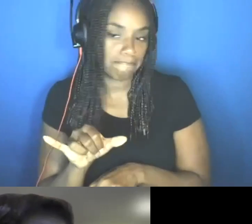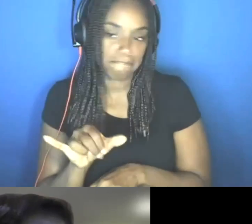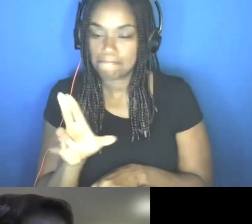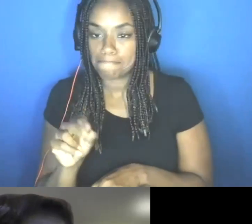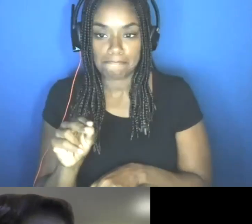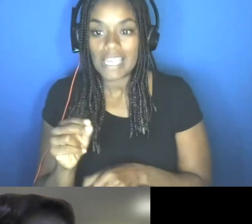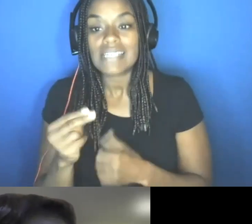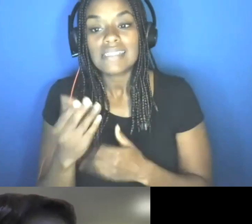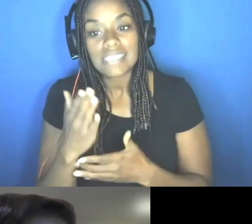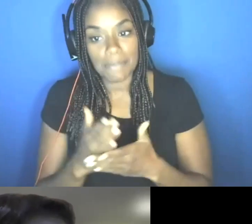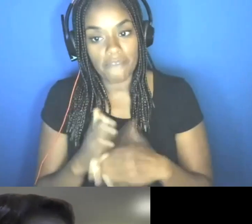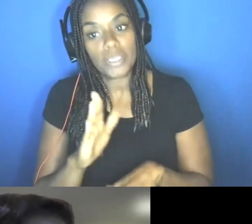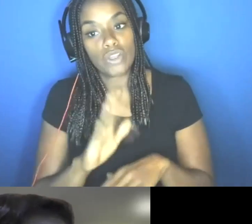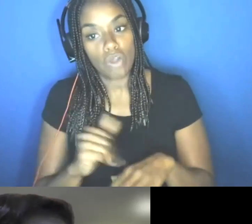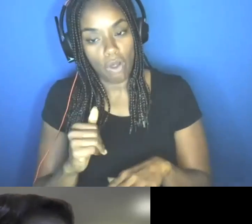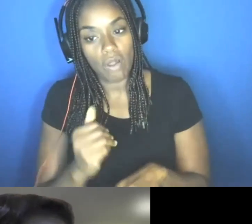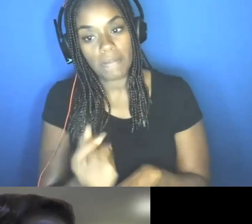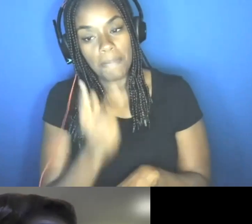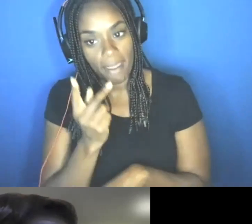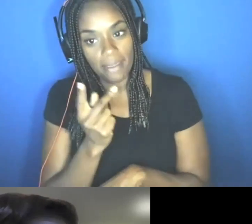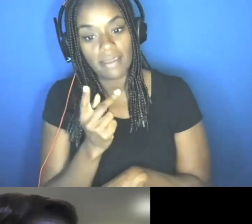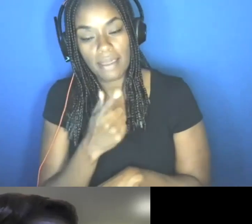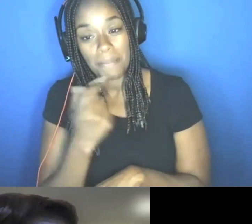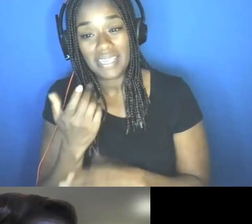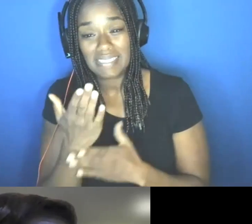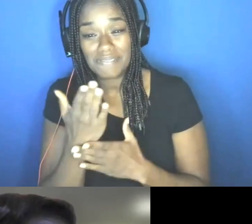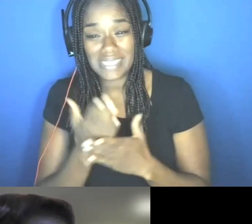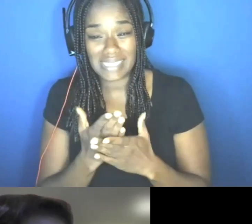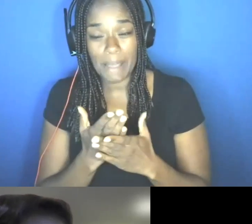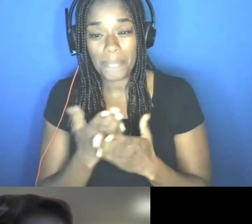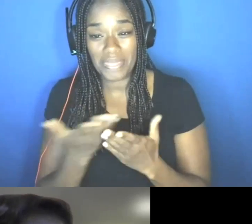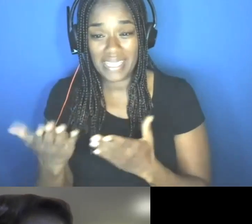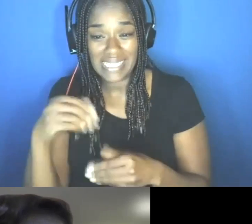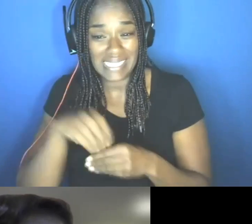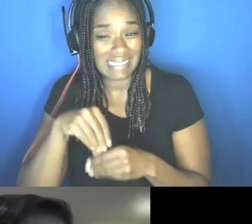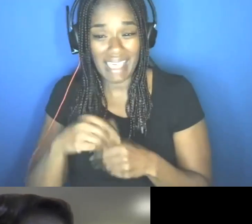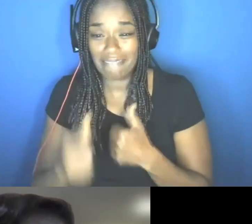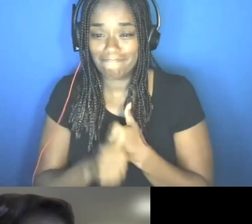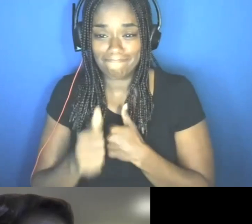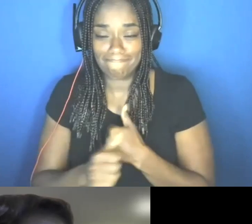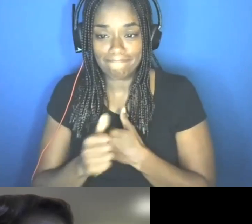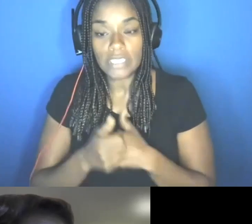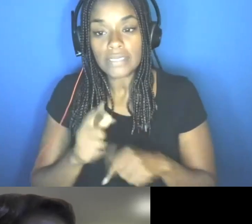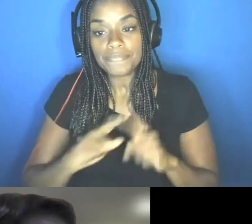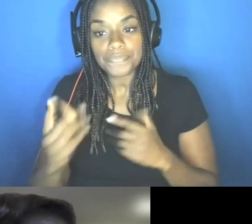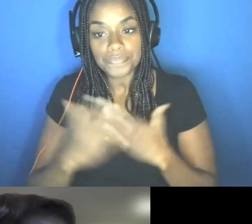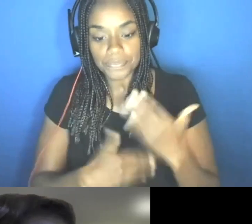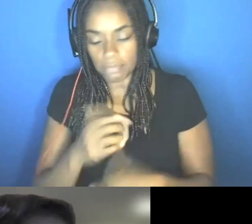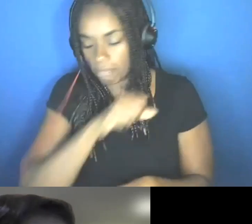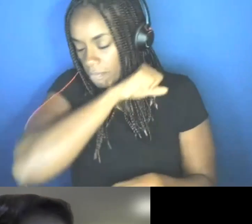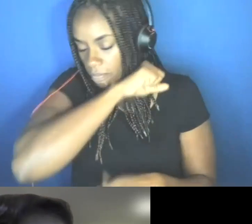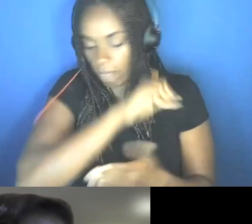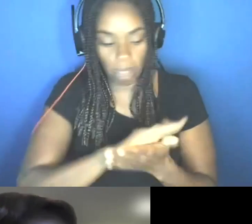of, you know, some dangerous, uh, ingredients that have been included, but, um, hand sanitizers approved by the